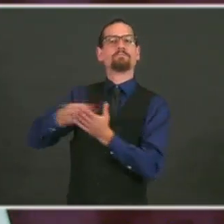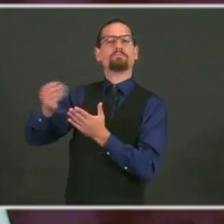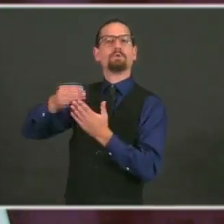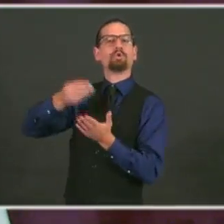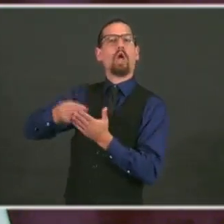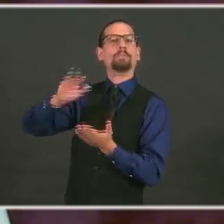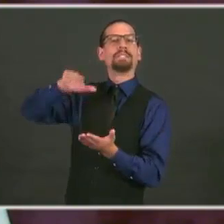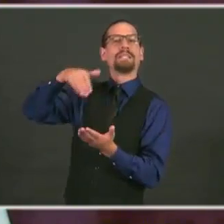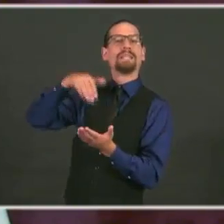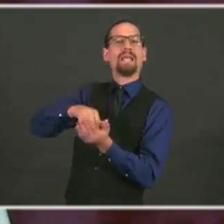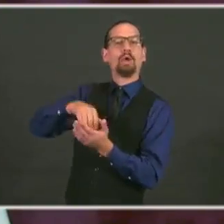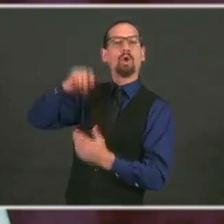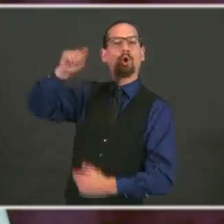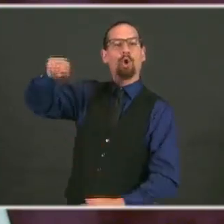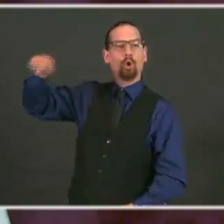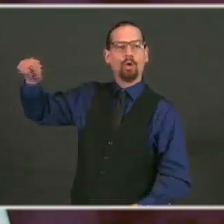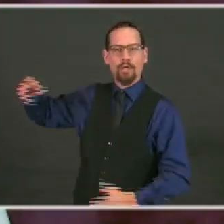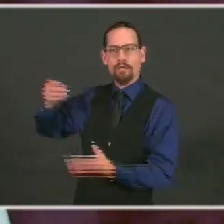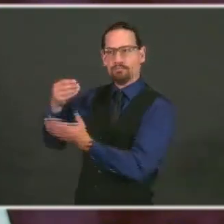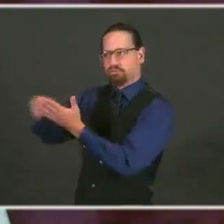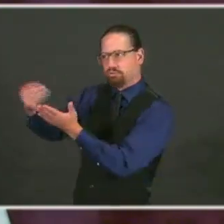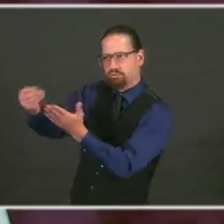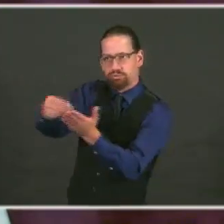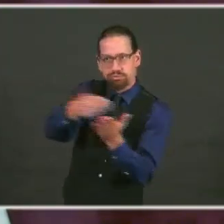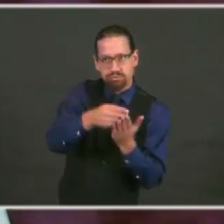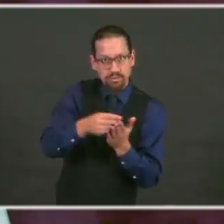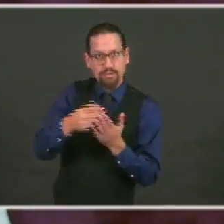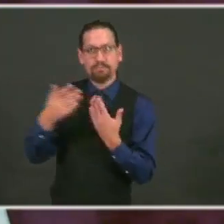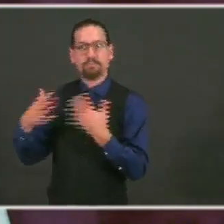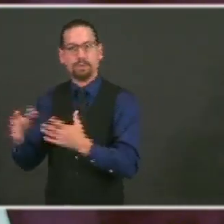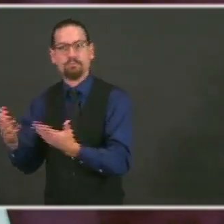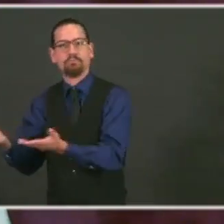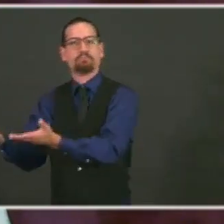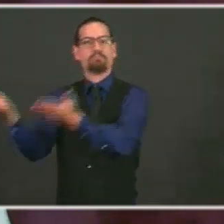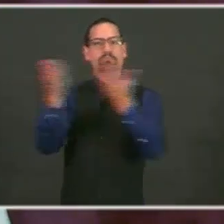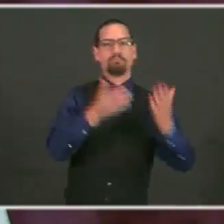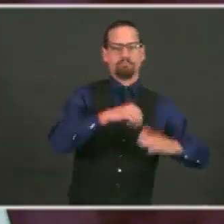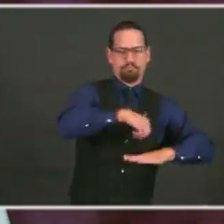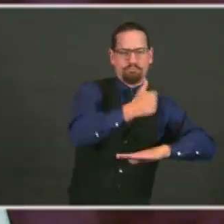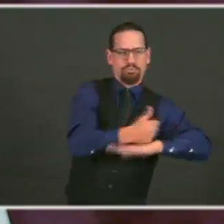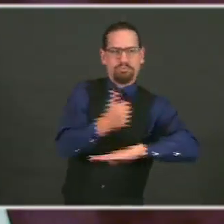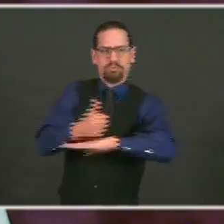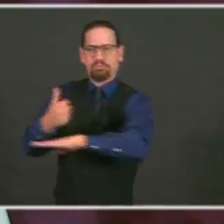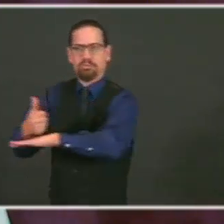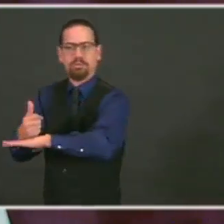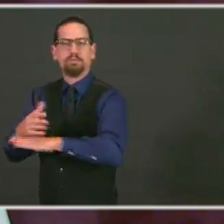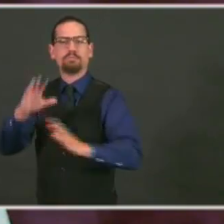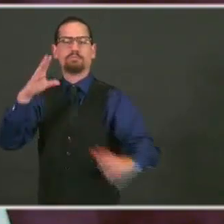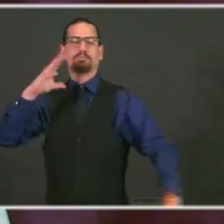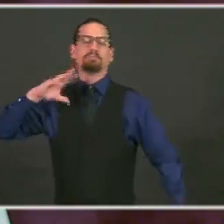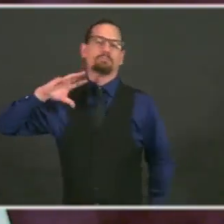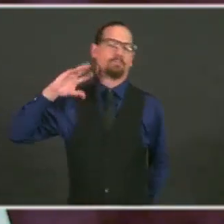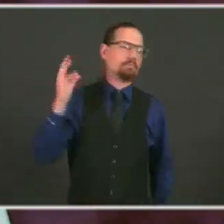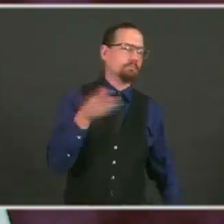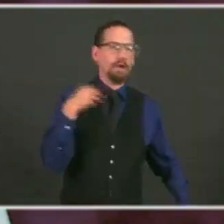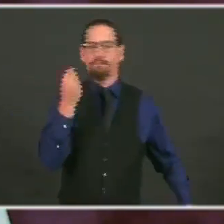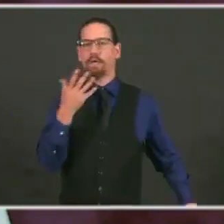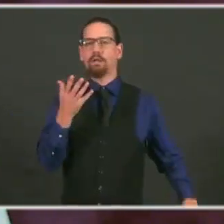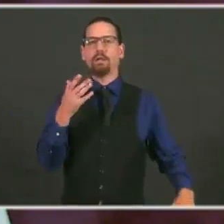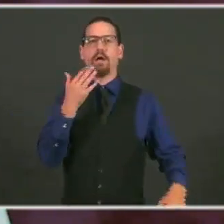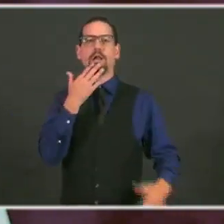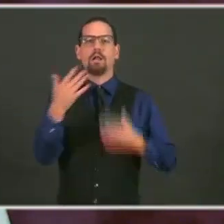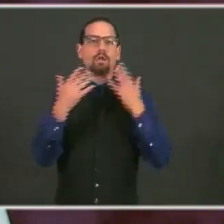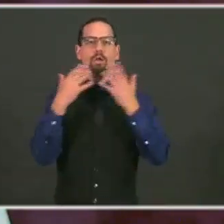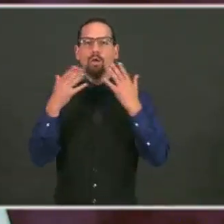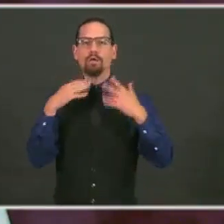this week. They are gorgeous. They are in beautiful colors, and they're